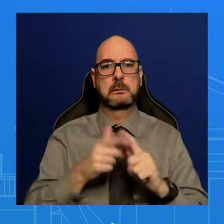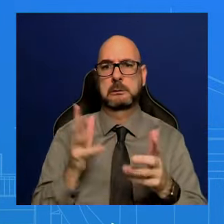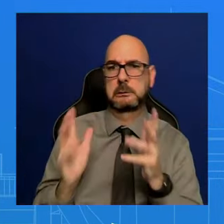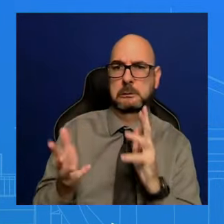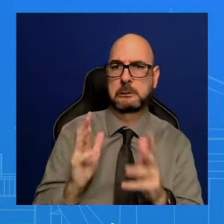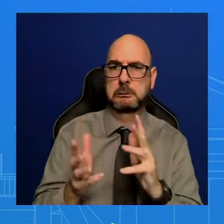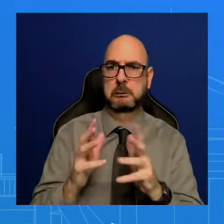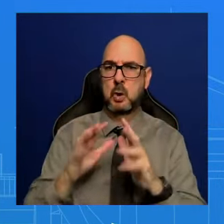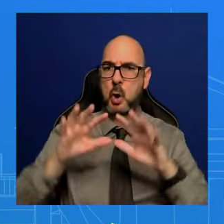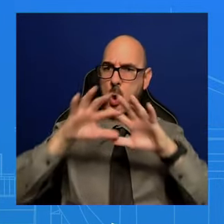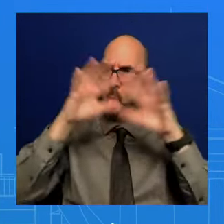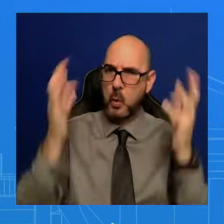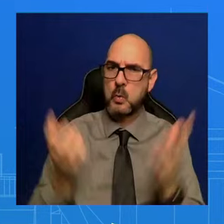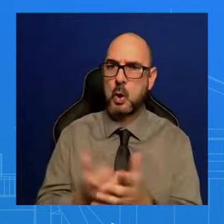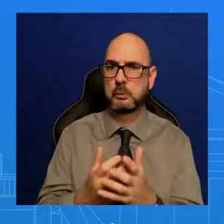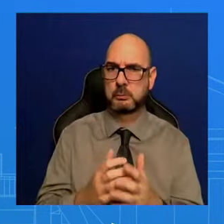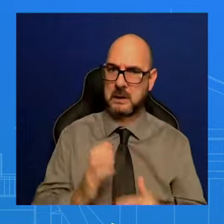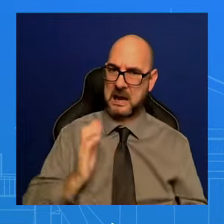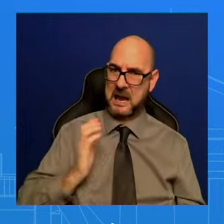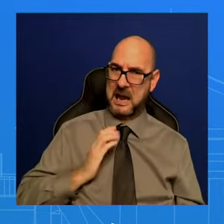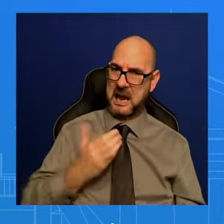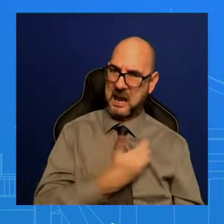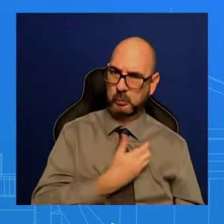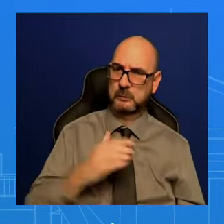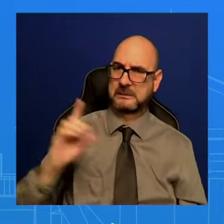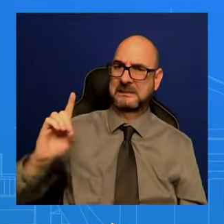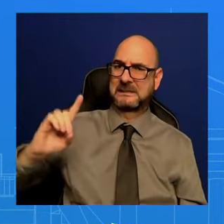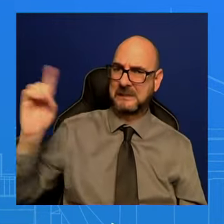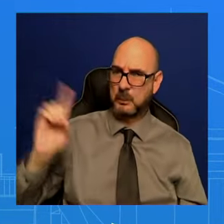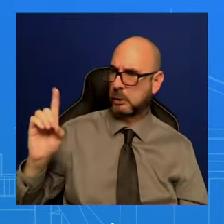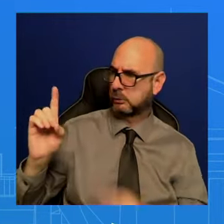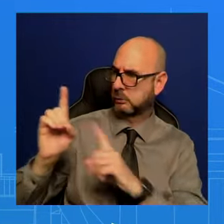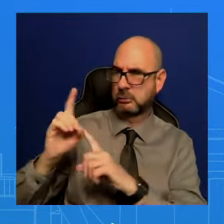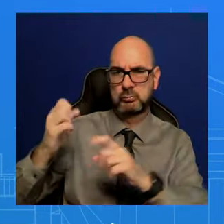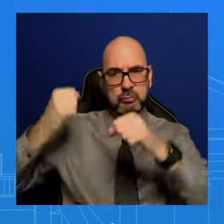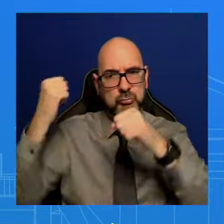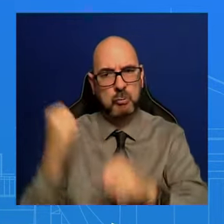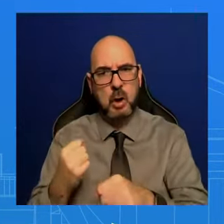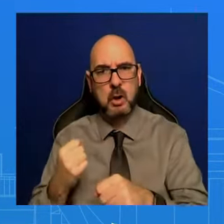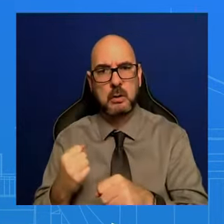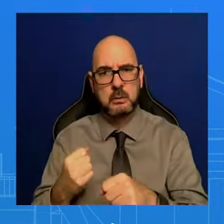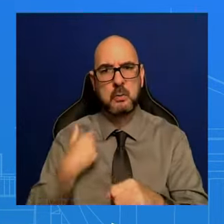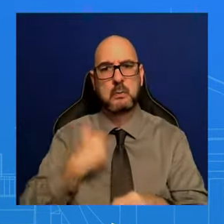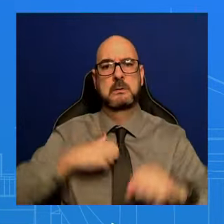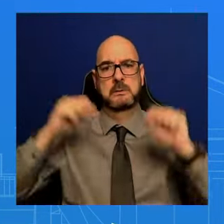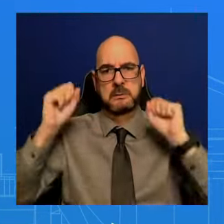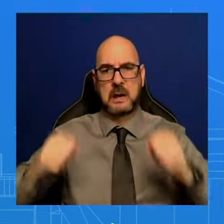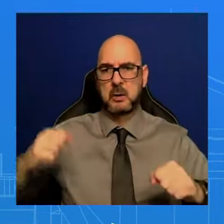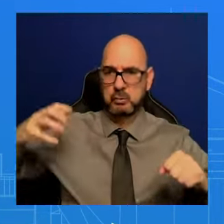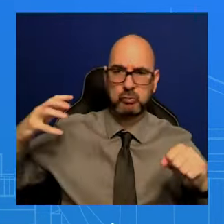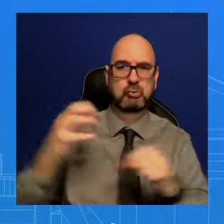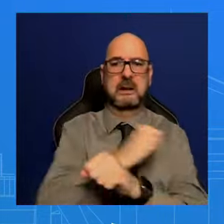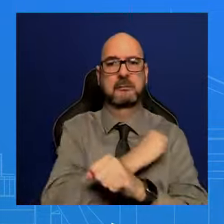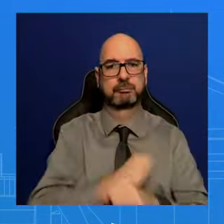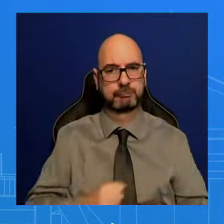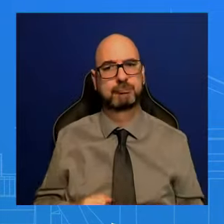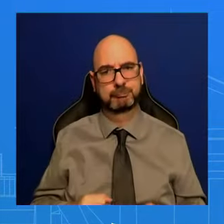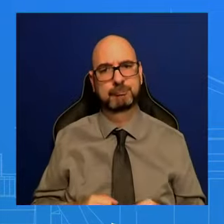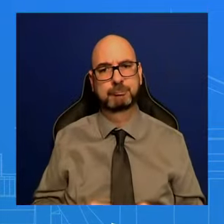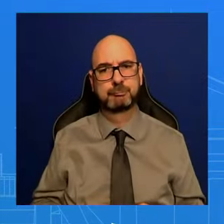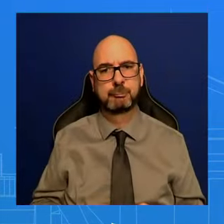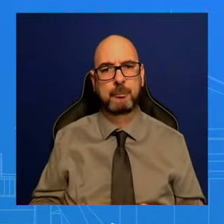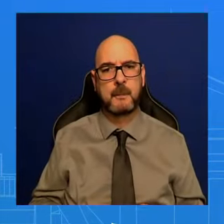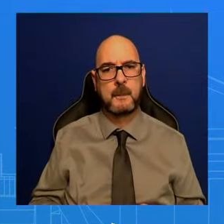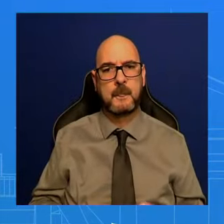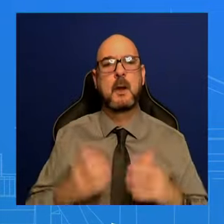and project strength that he can win the election? So I'm going to be careful because you're asking me this question as it relates to the